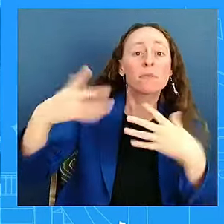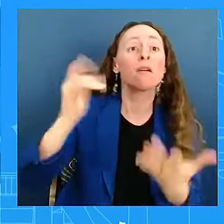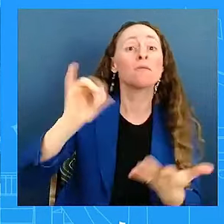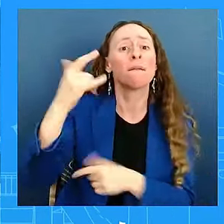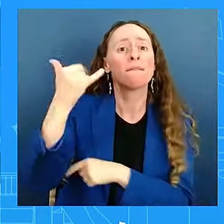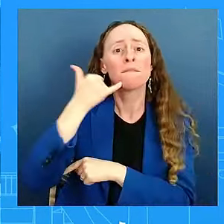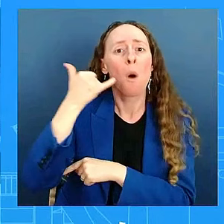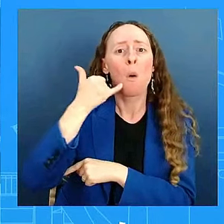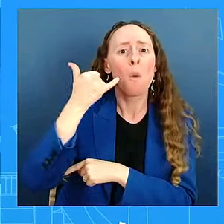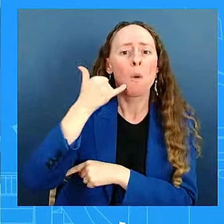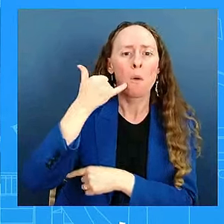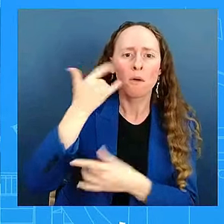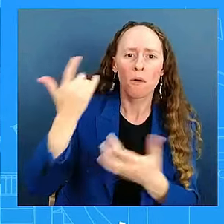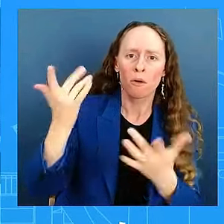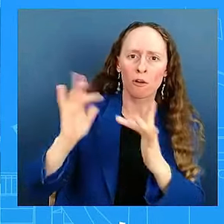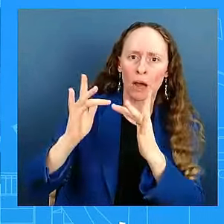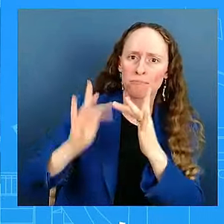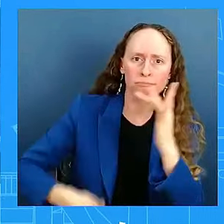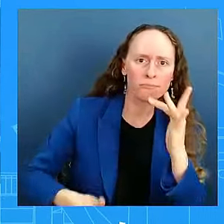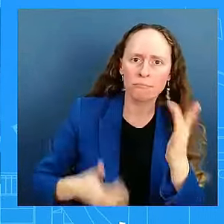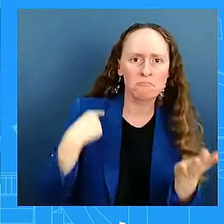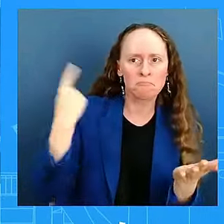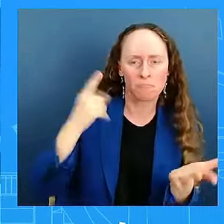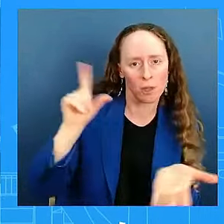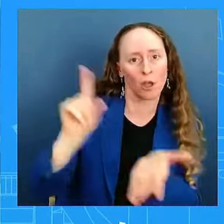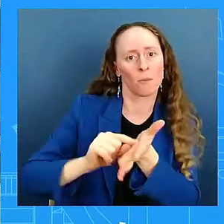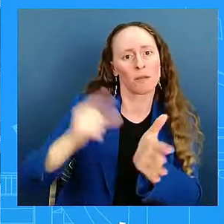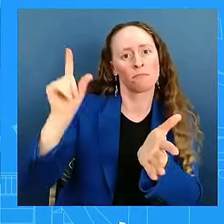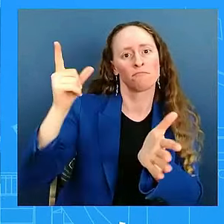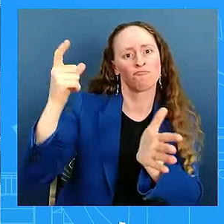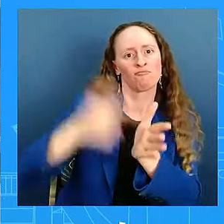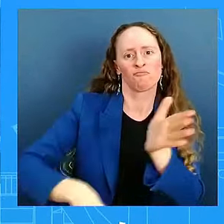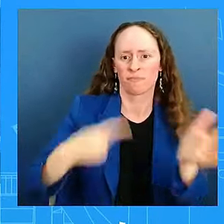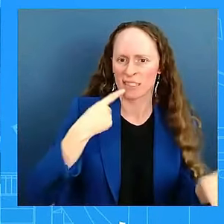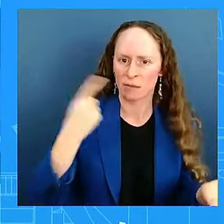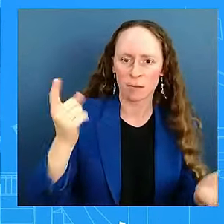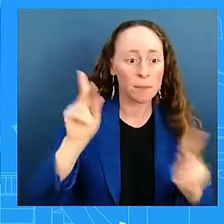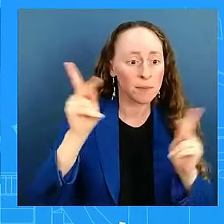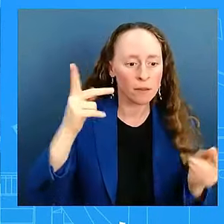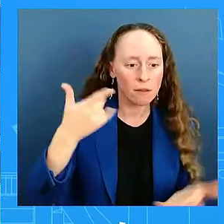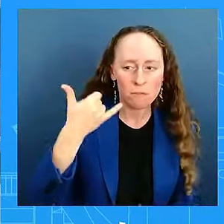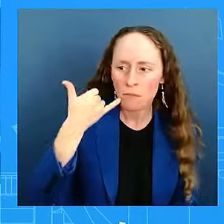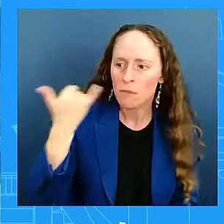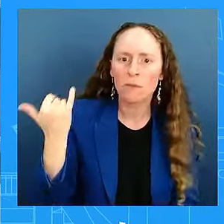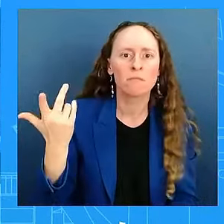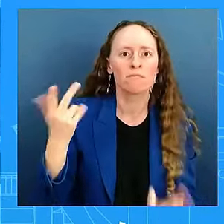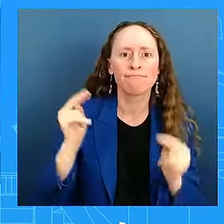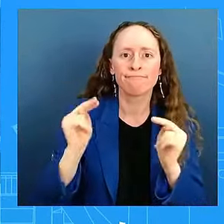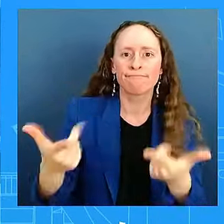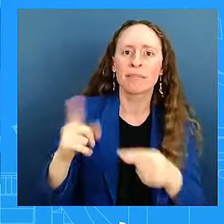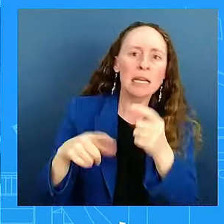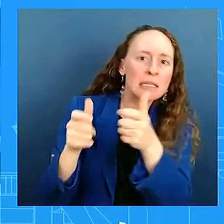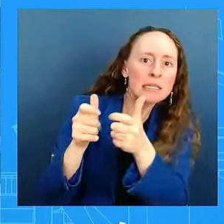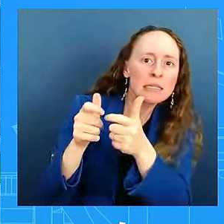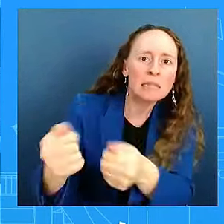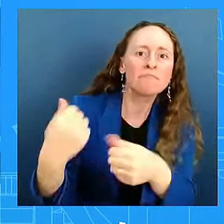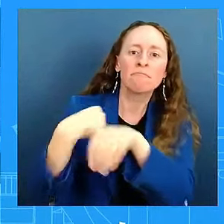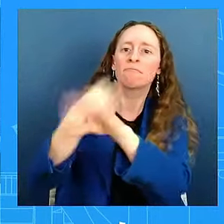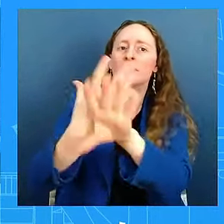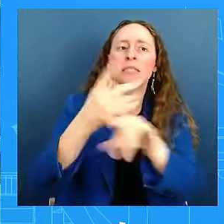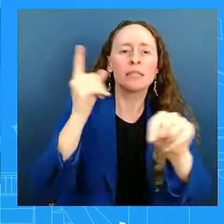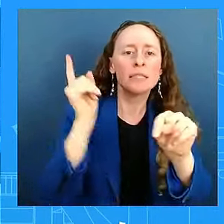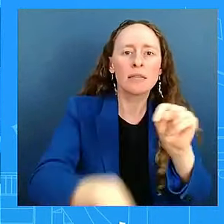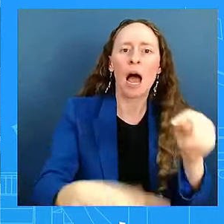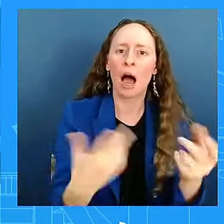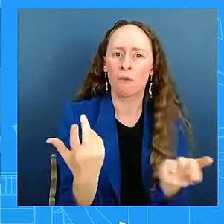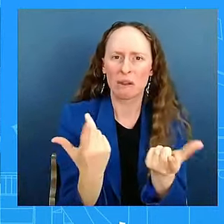having a tough time using their cell phones, being able to make calls, even reach you. What are you doing and what is the status of